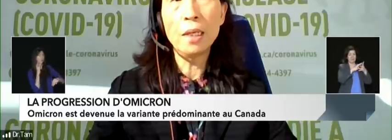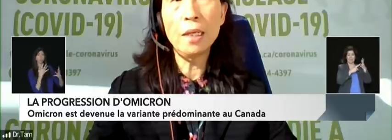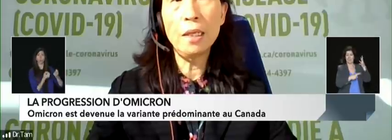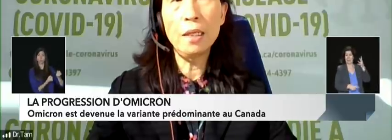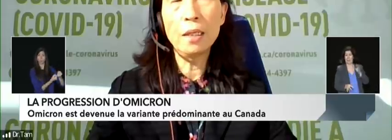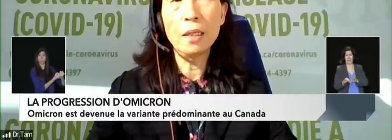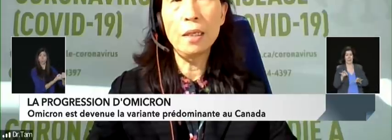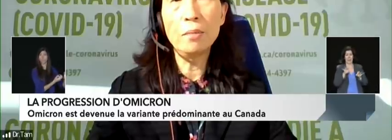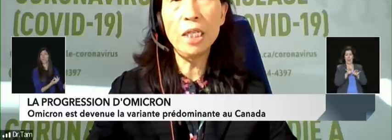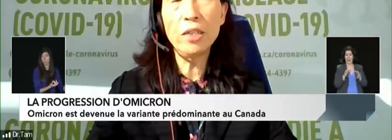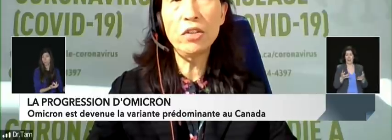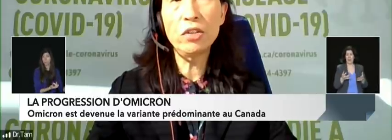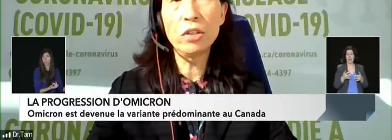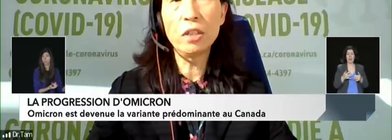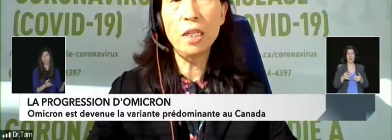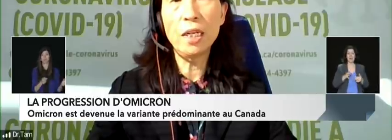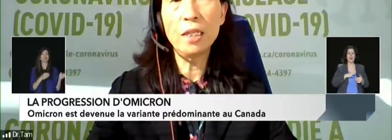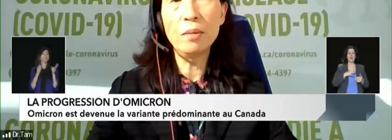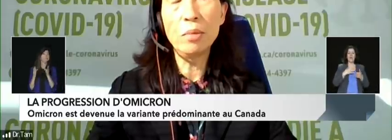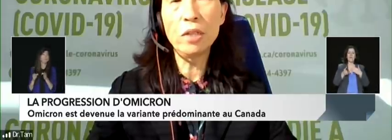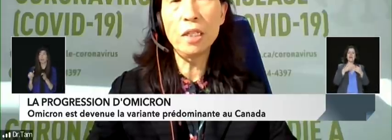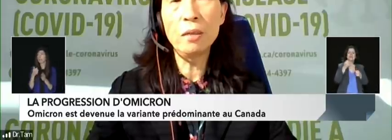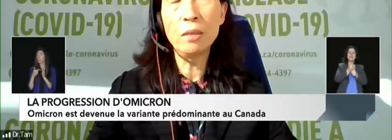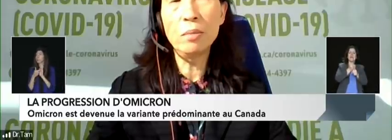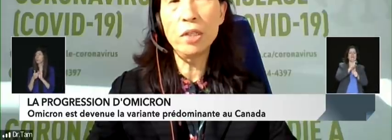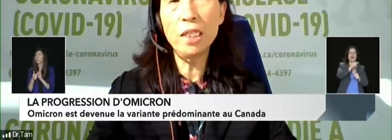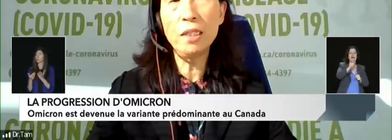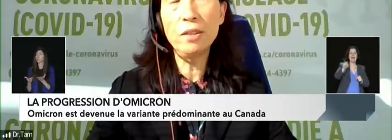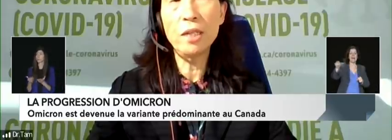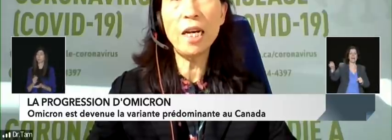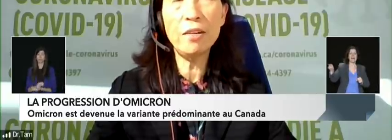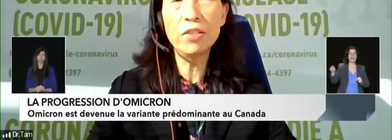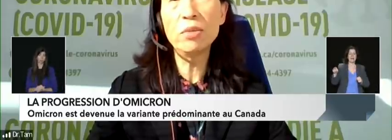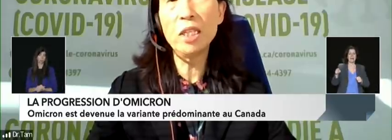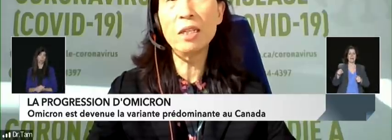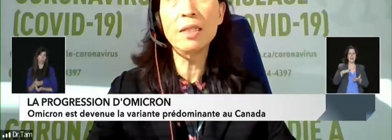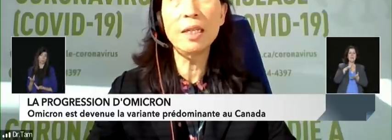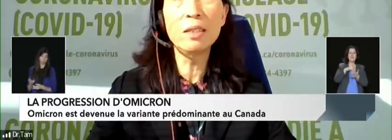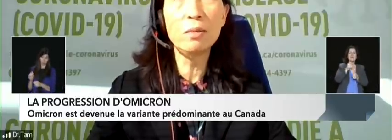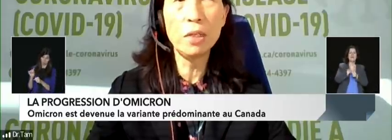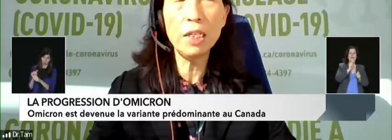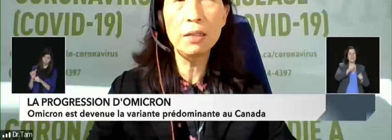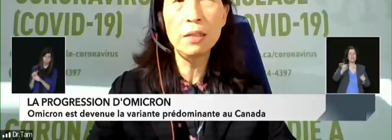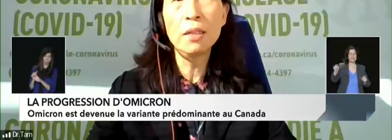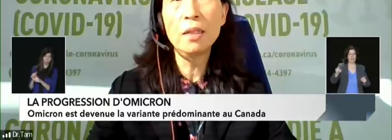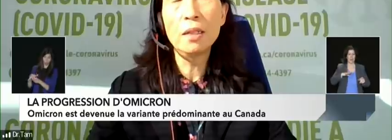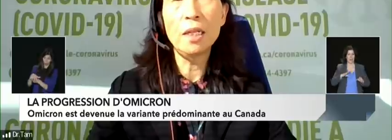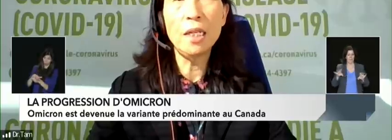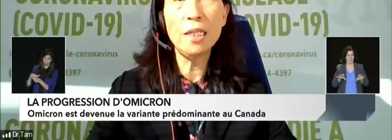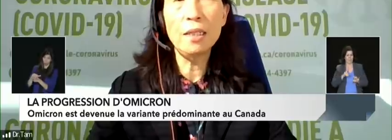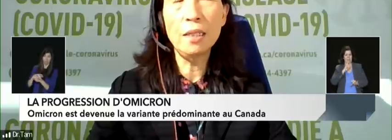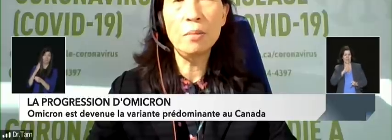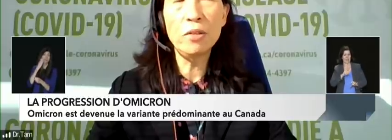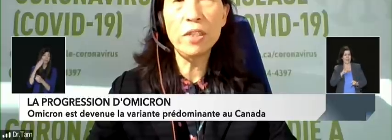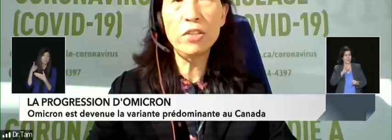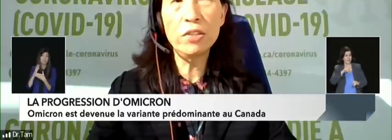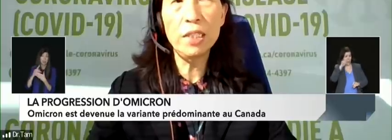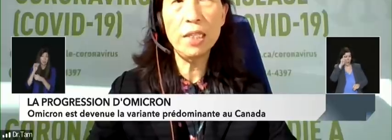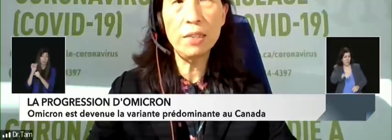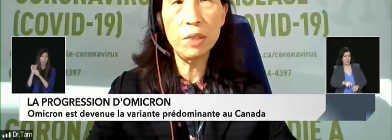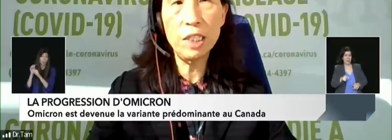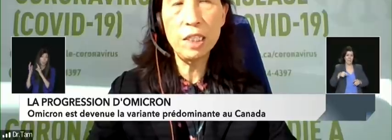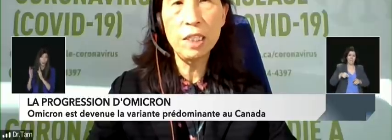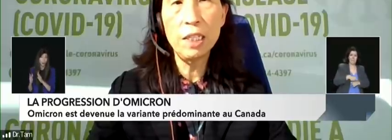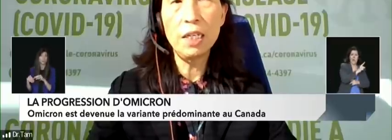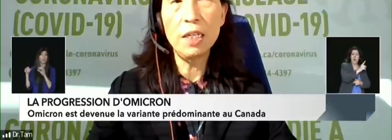I think making sure that employees who have to be on-site to work, unlike a number of us